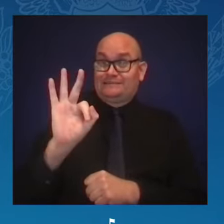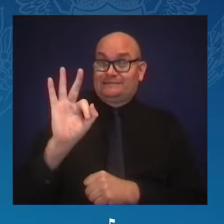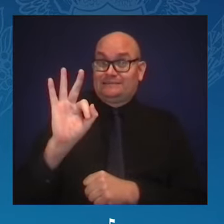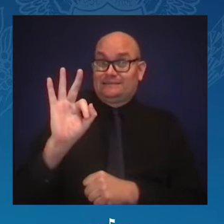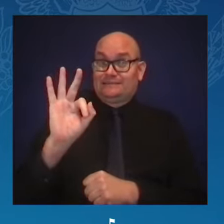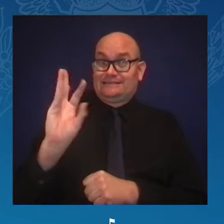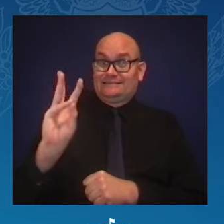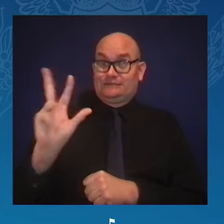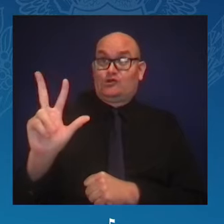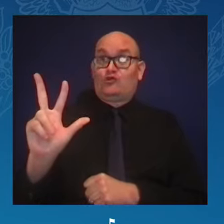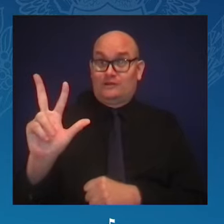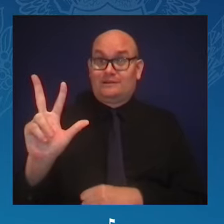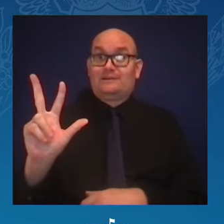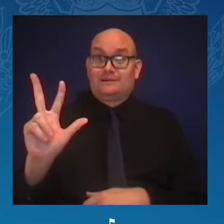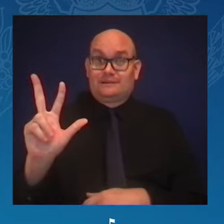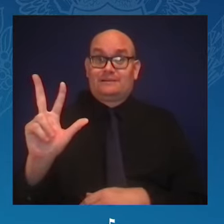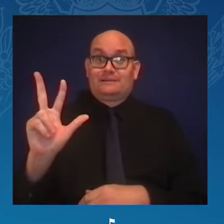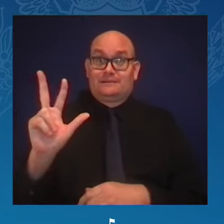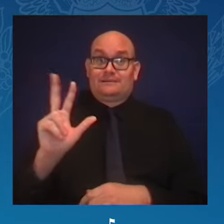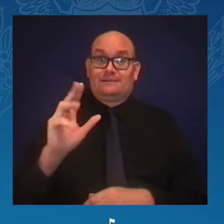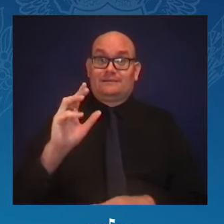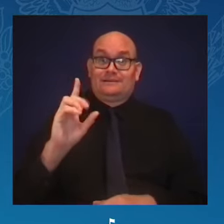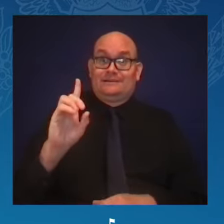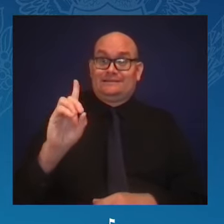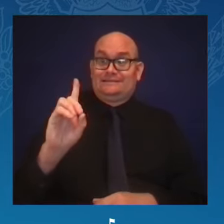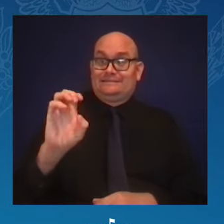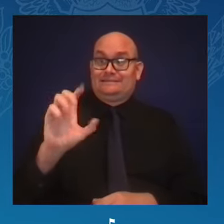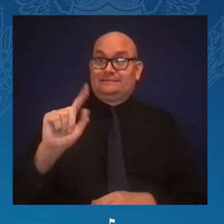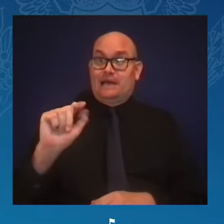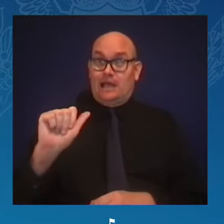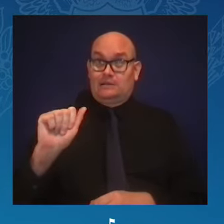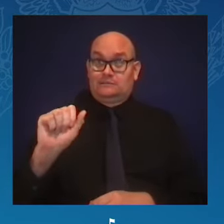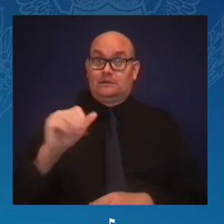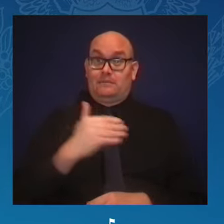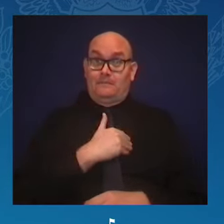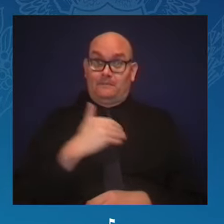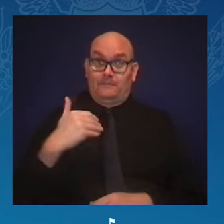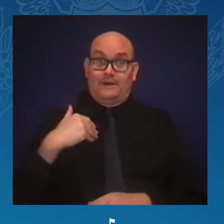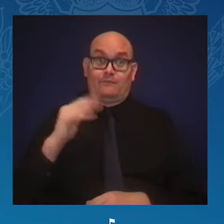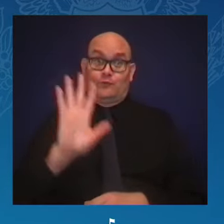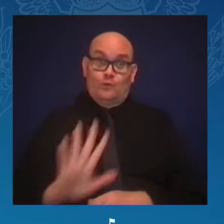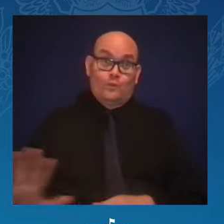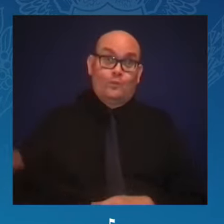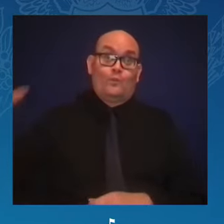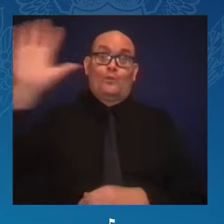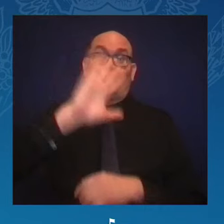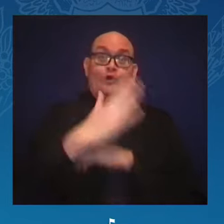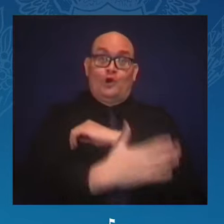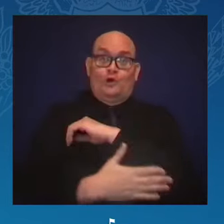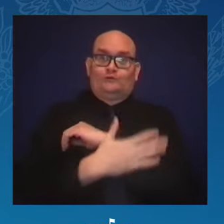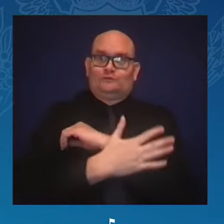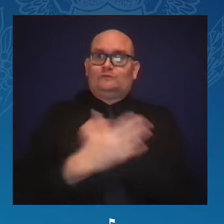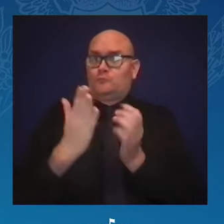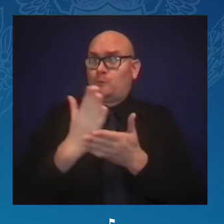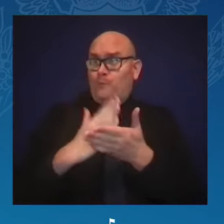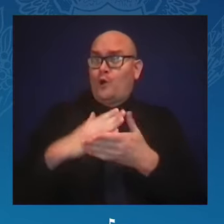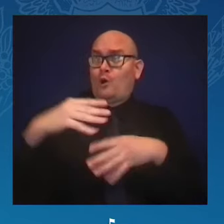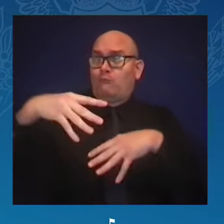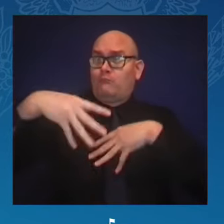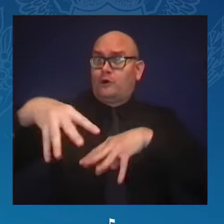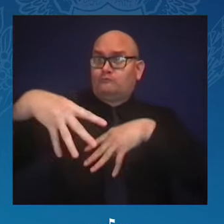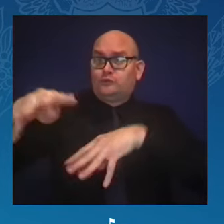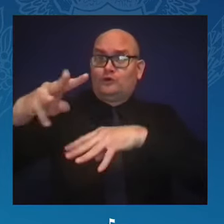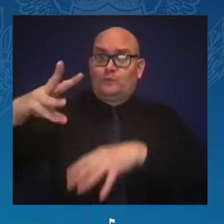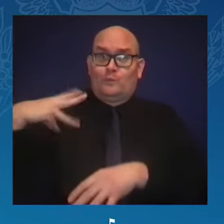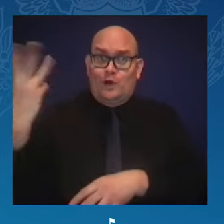our country were part of the March on Washington, side by side with Roy Wilkins and John Lewis and Reverend Dr. Martin